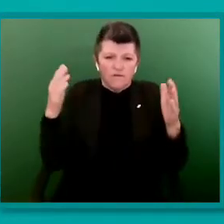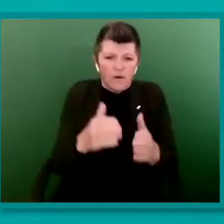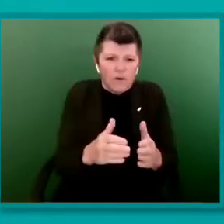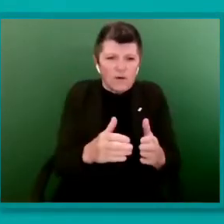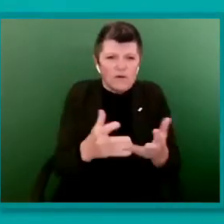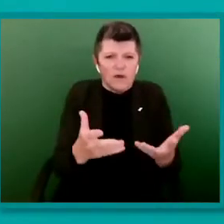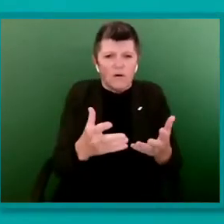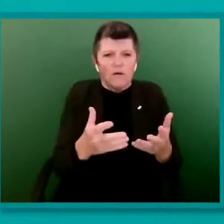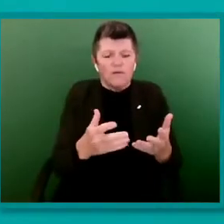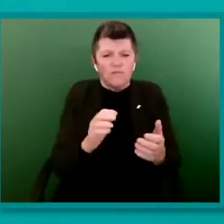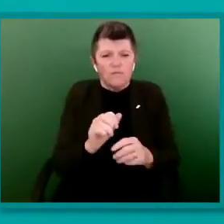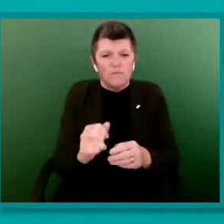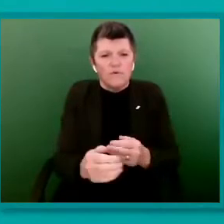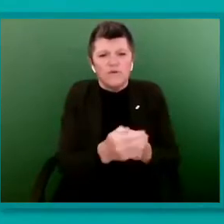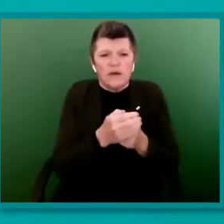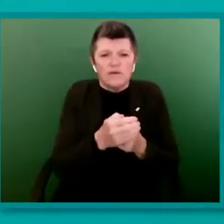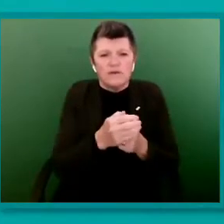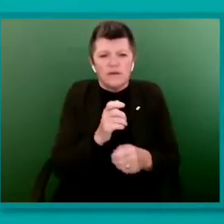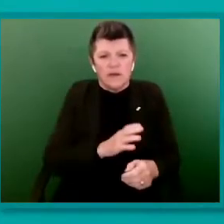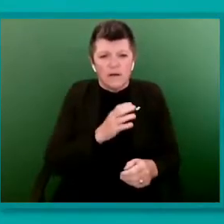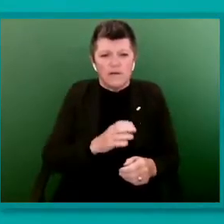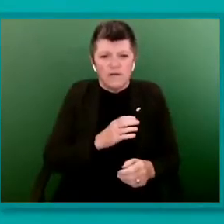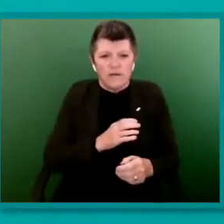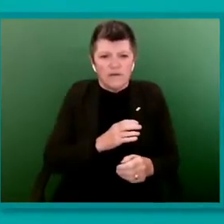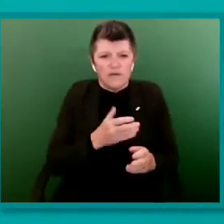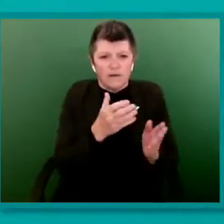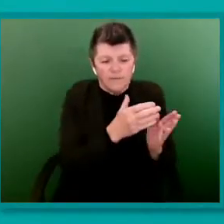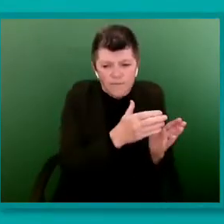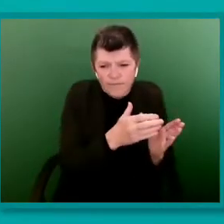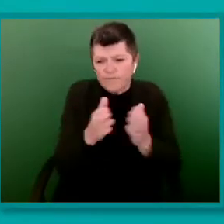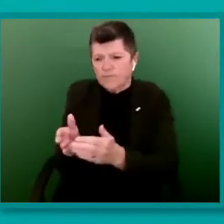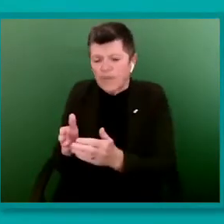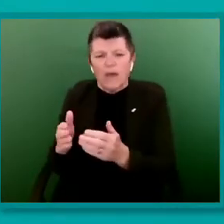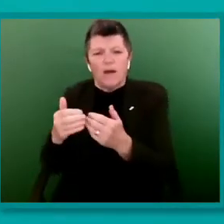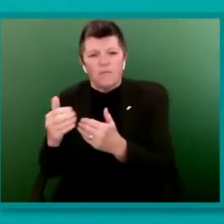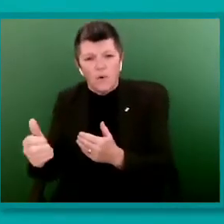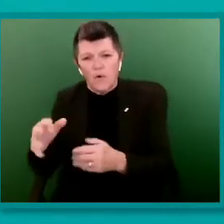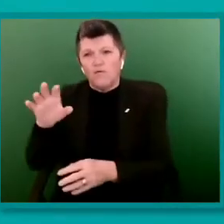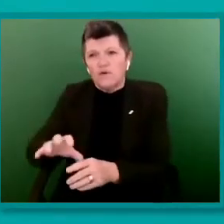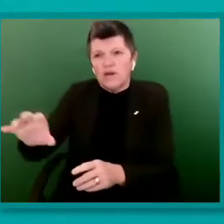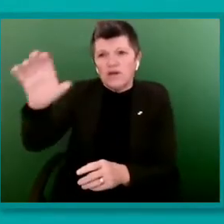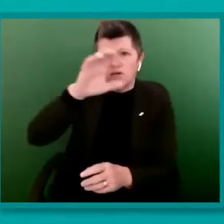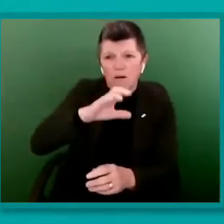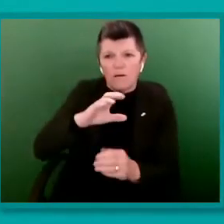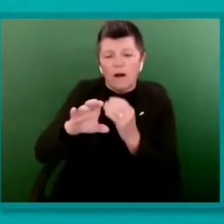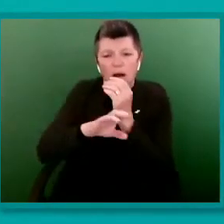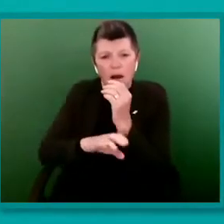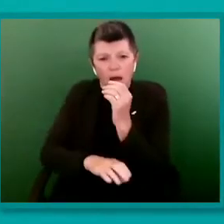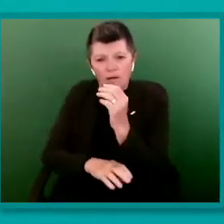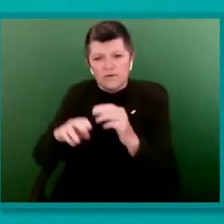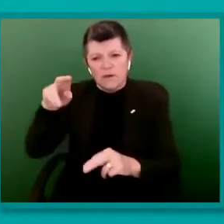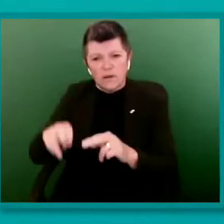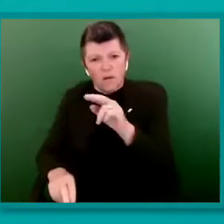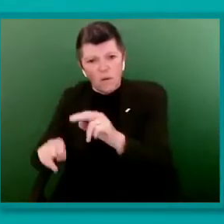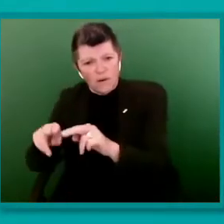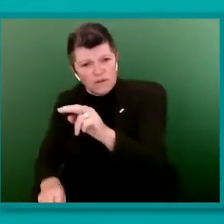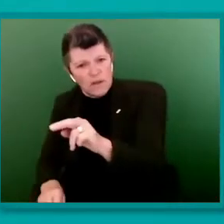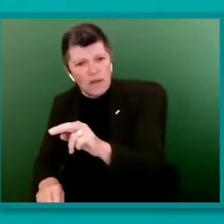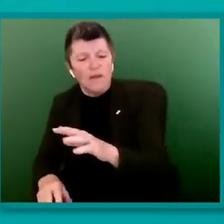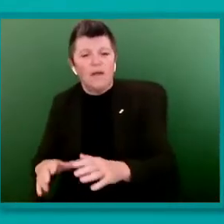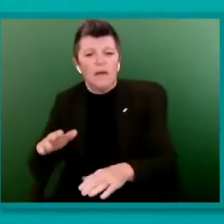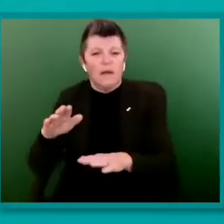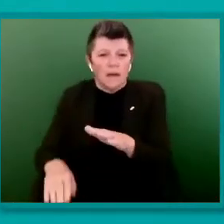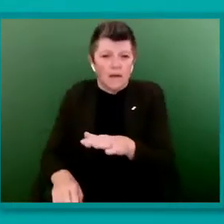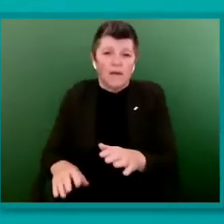Act, and more on regional and class inequality. Now, for all of us here who will have experienced the